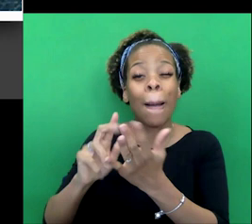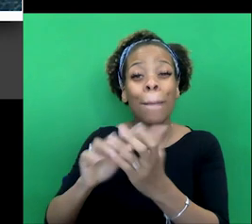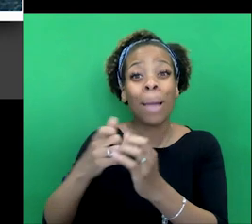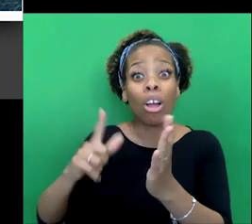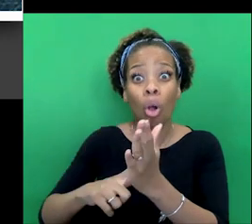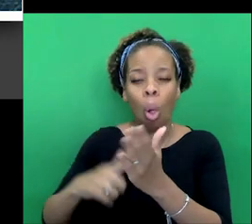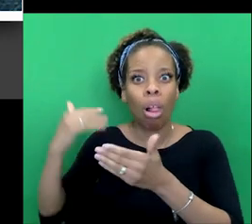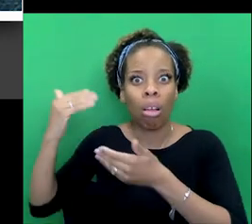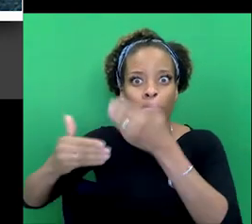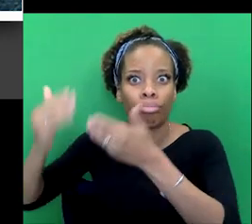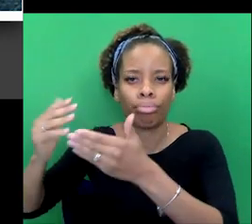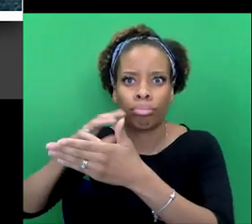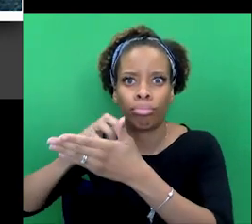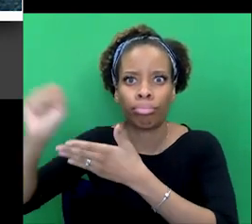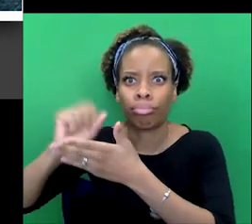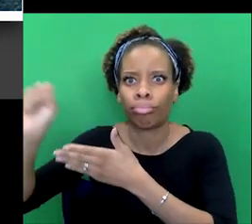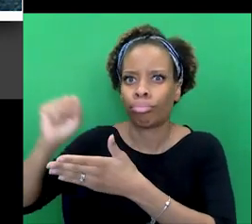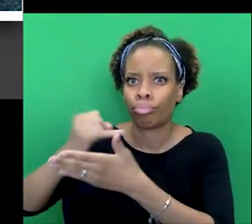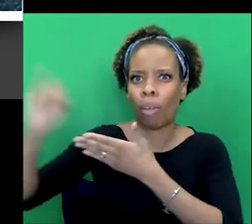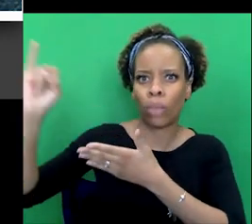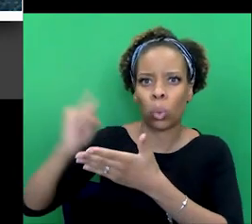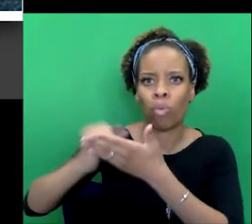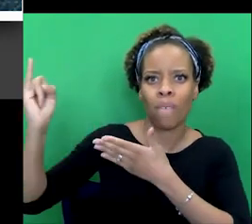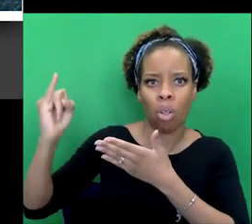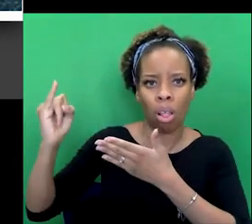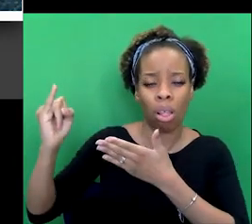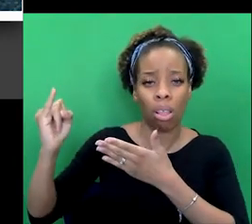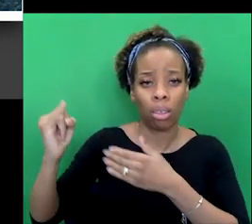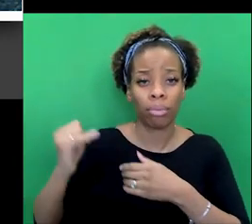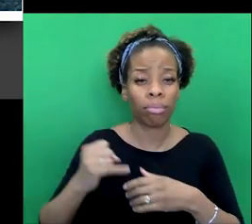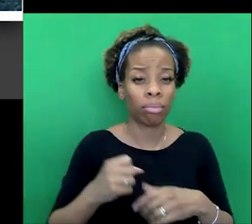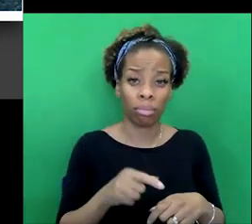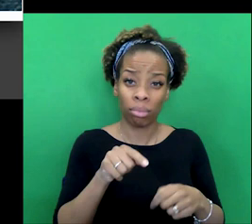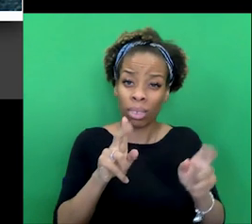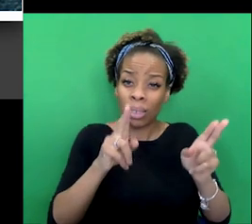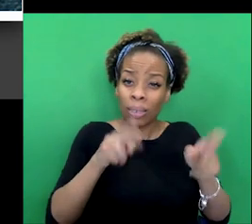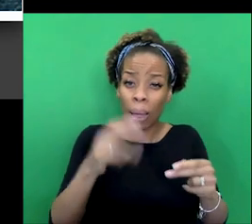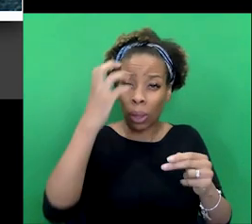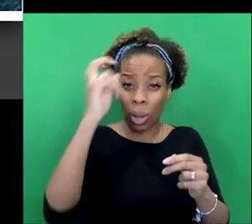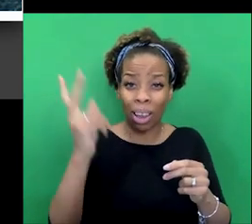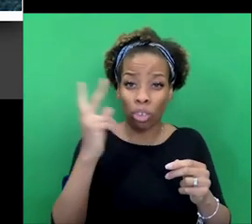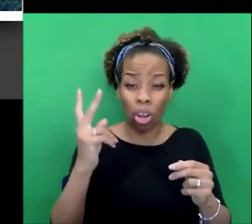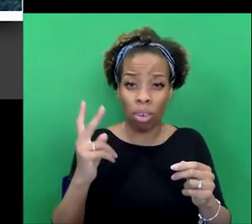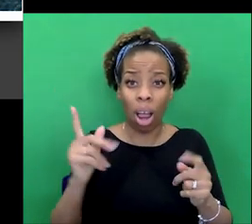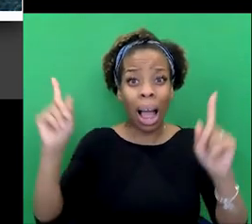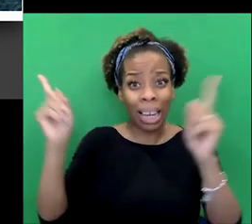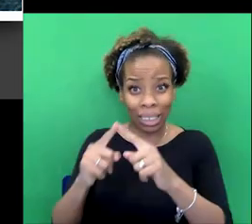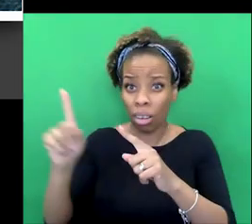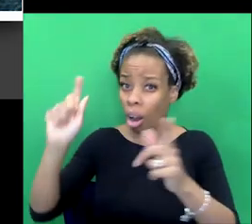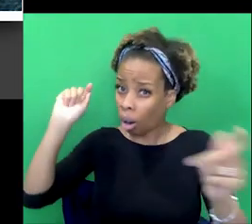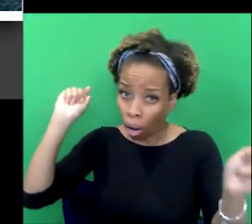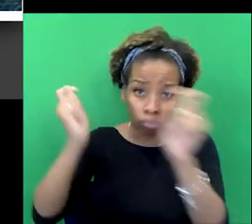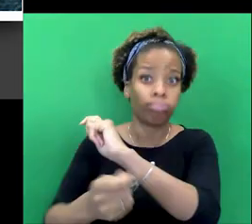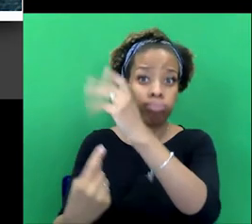picking up base. I think, as soon as you know, the death of Victoria marks a big change in India as well.